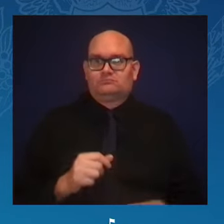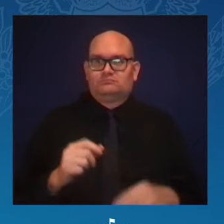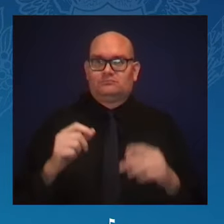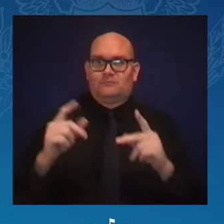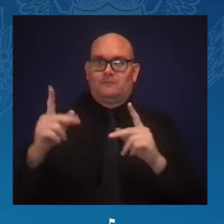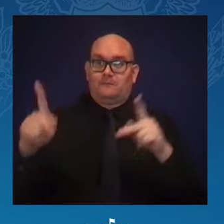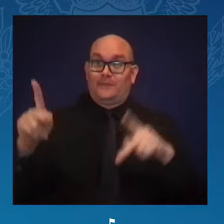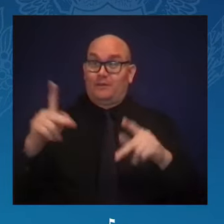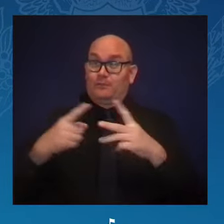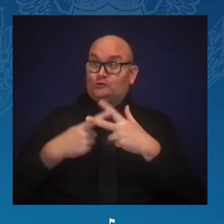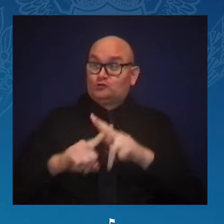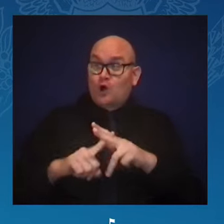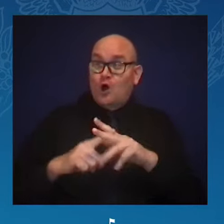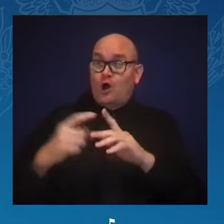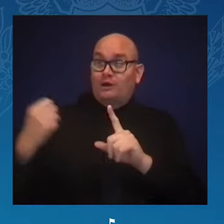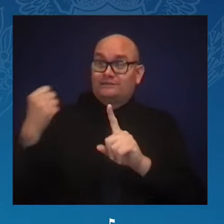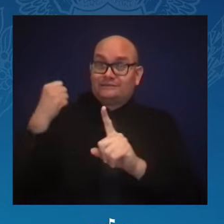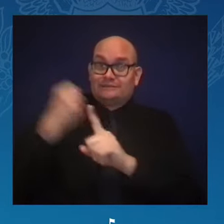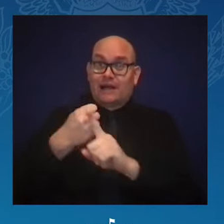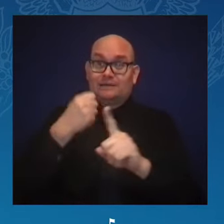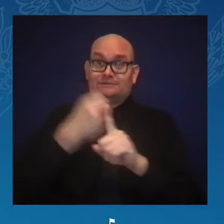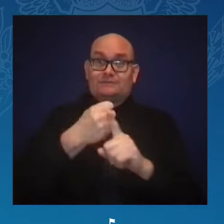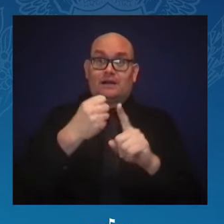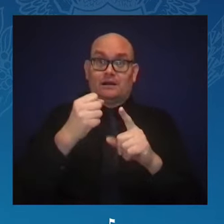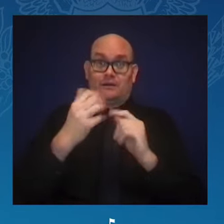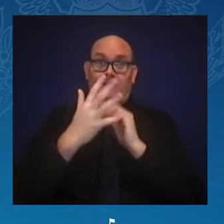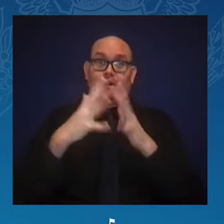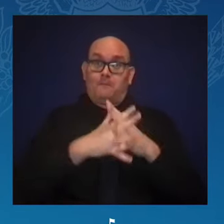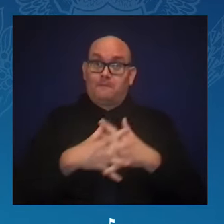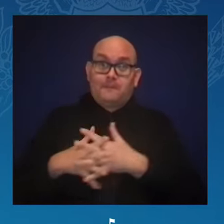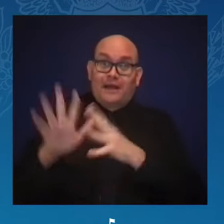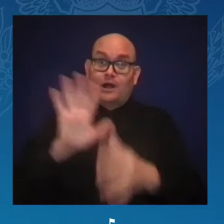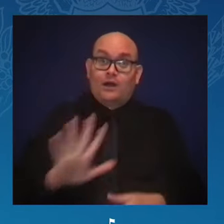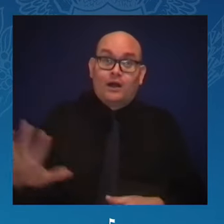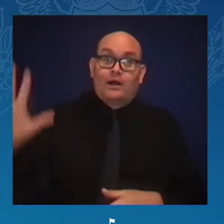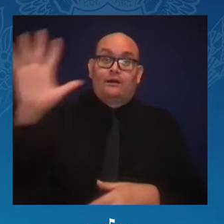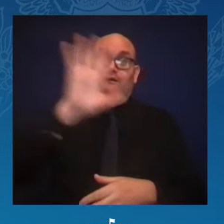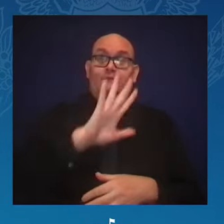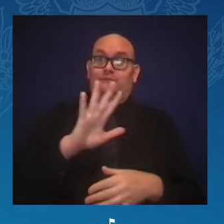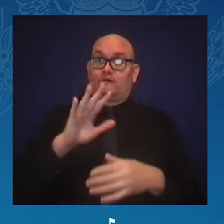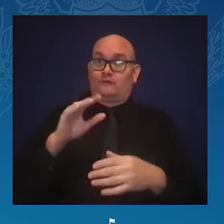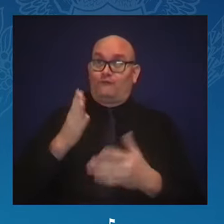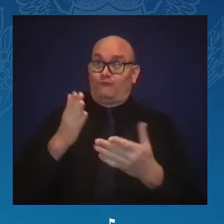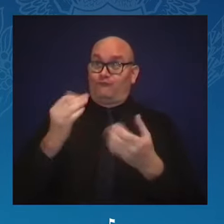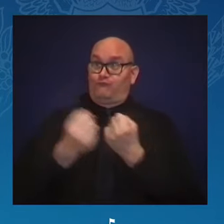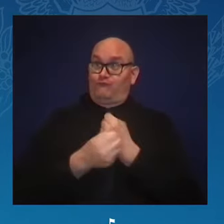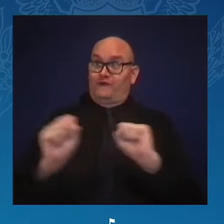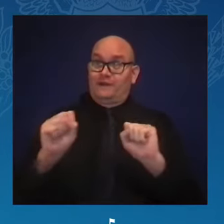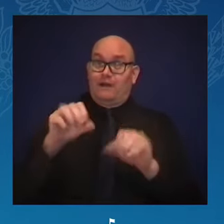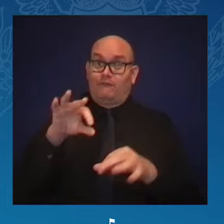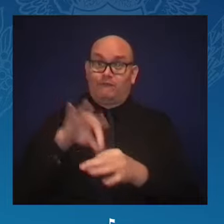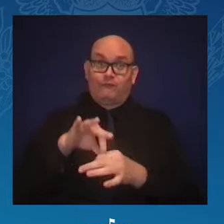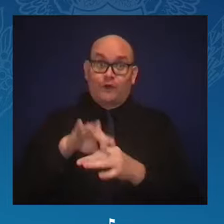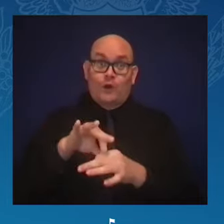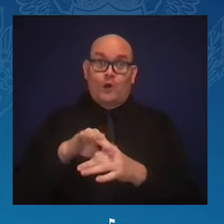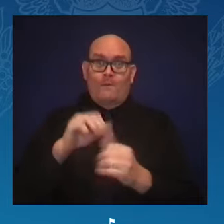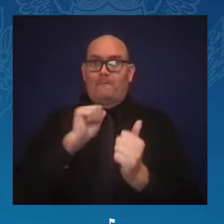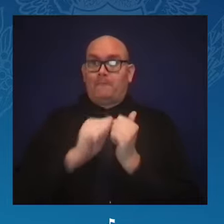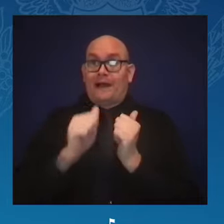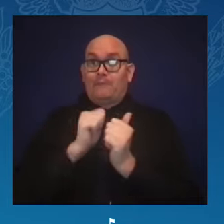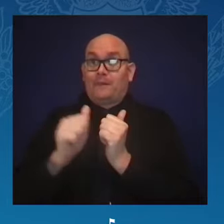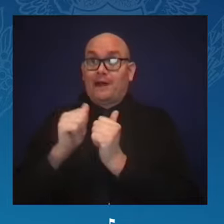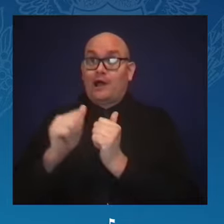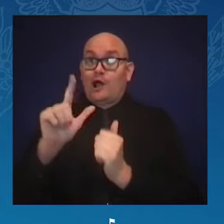attack the freedom to vote. They pass laws that ban drop boxes and limit early voting. Laws that make it